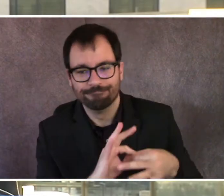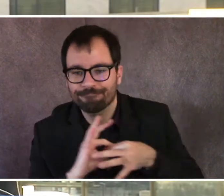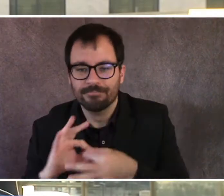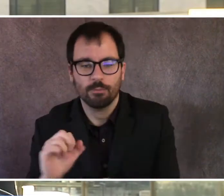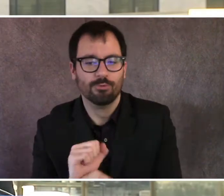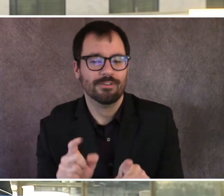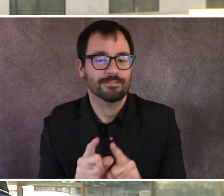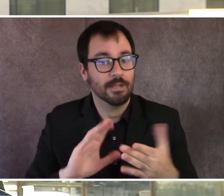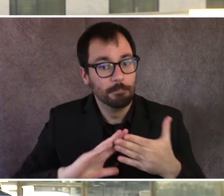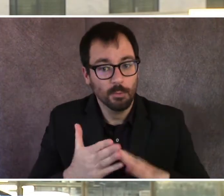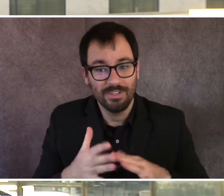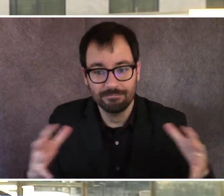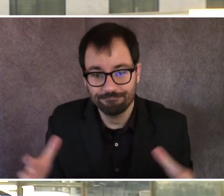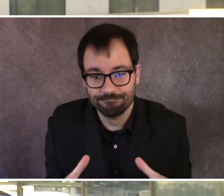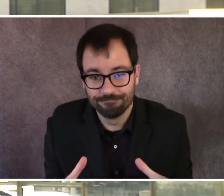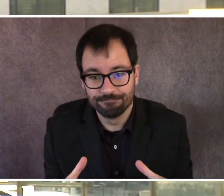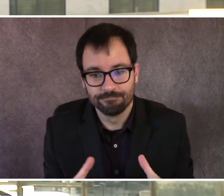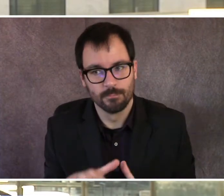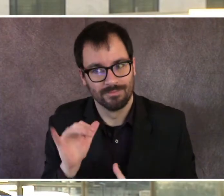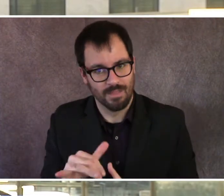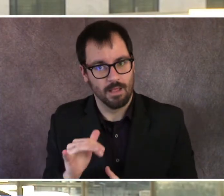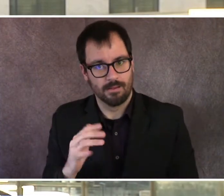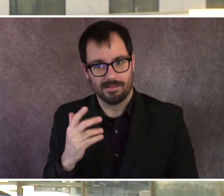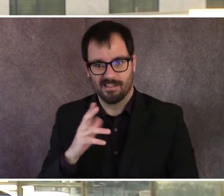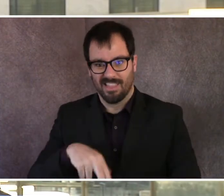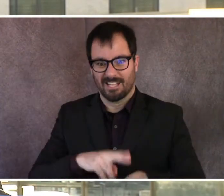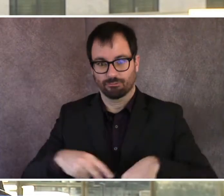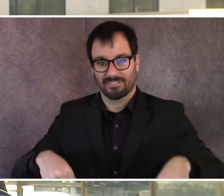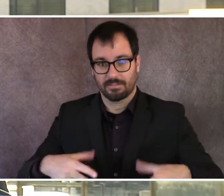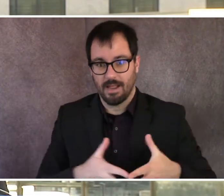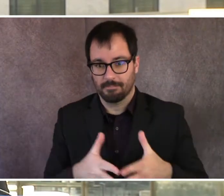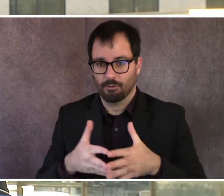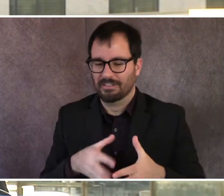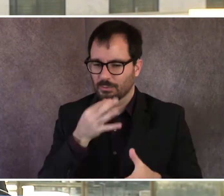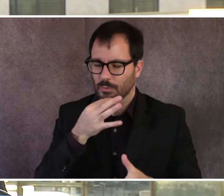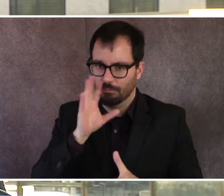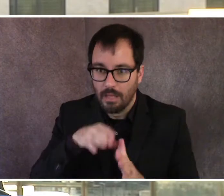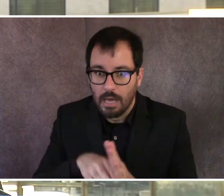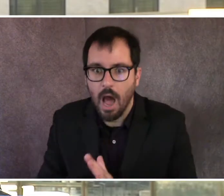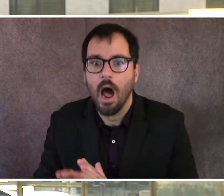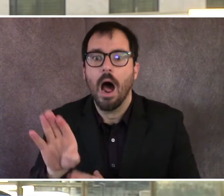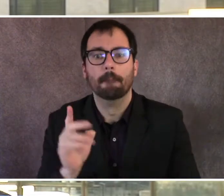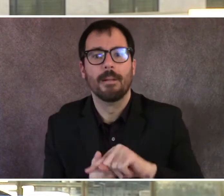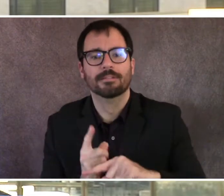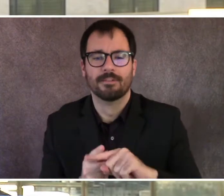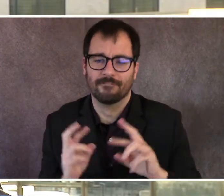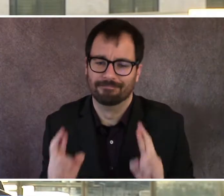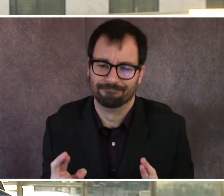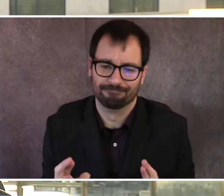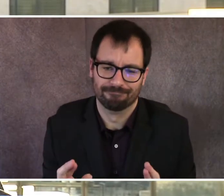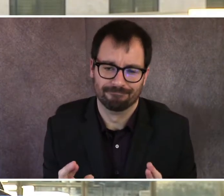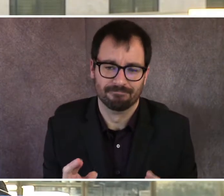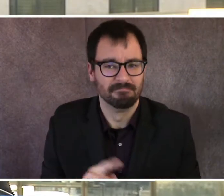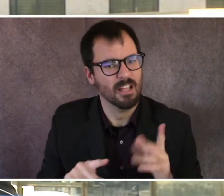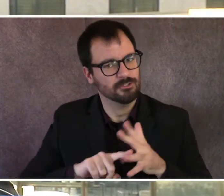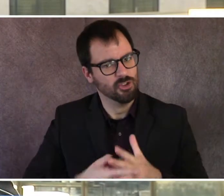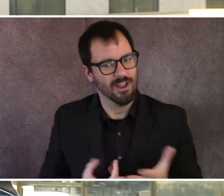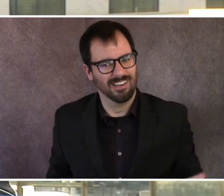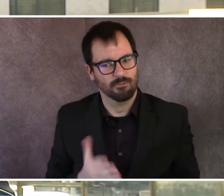we have to keep showing what what it can look like here in the city of Boston. With that, I'll open up to any questions. Charmin.